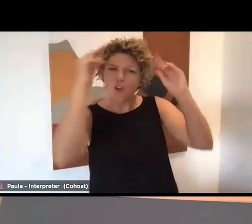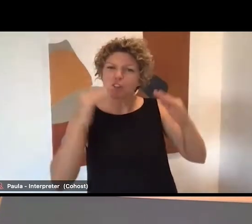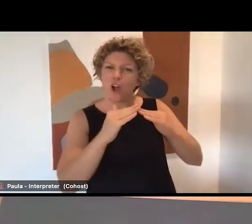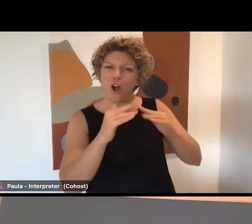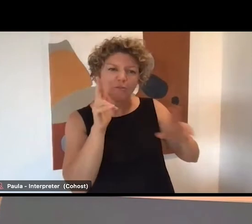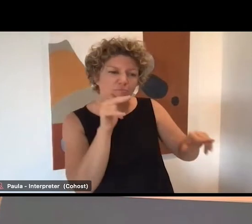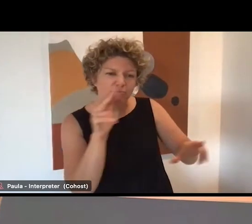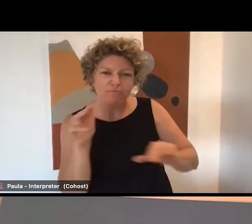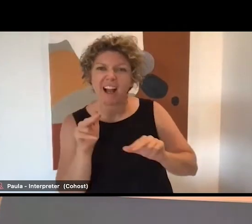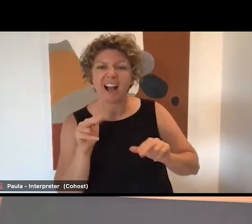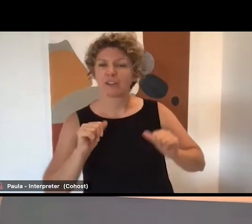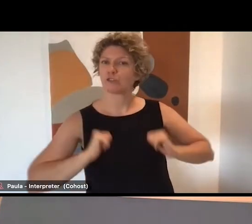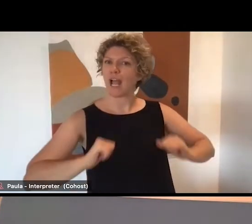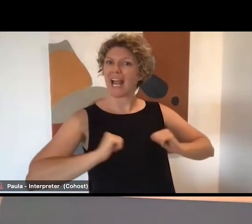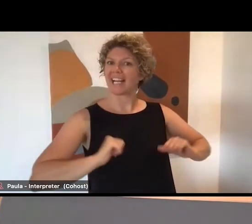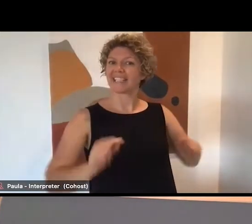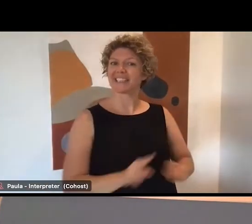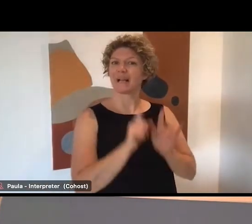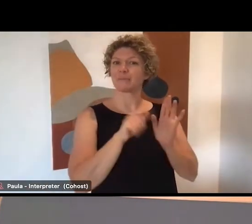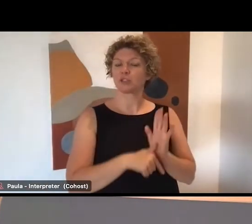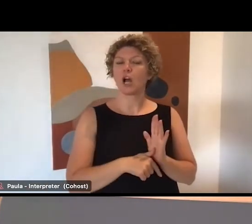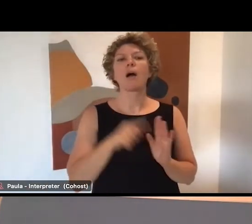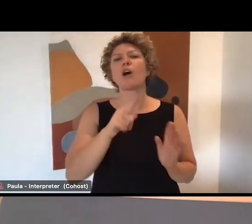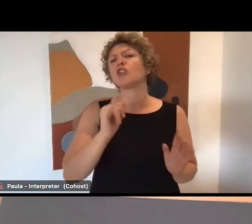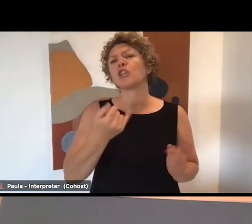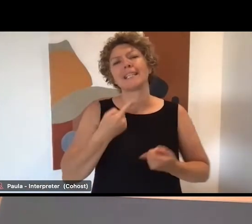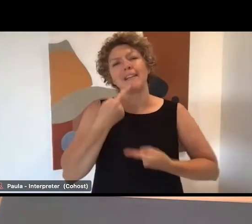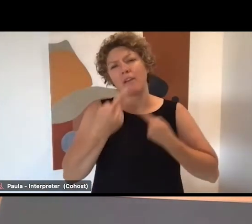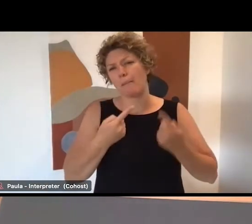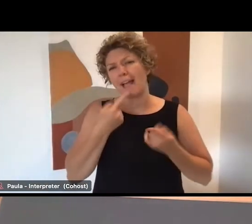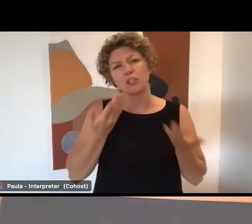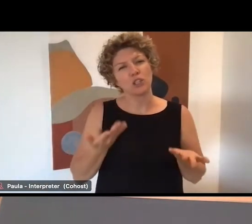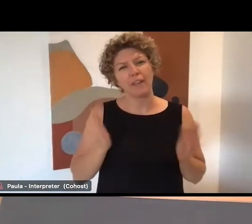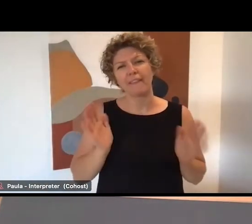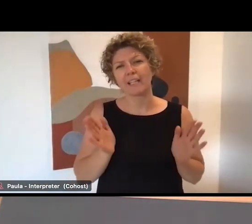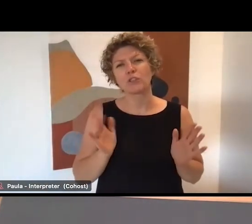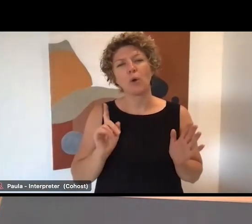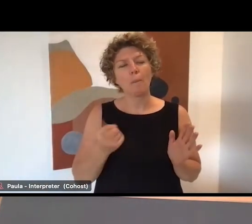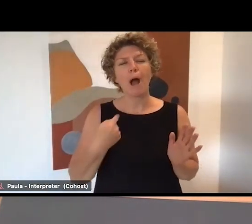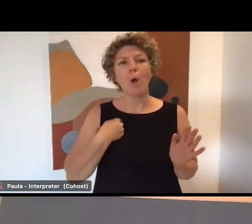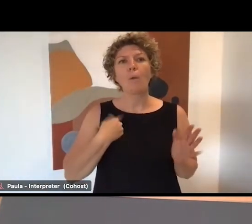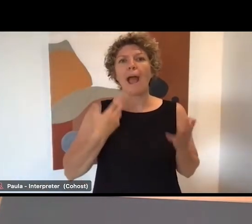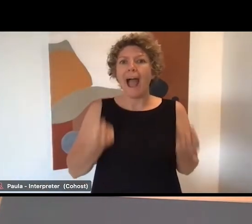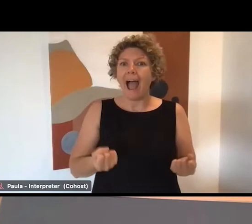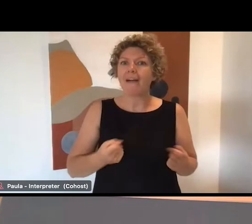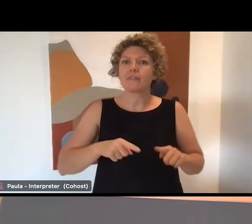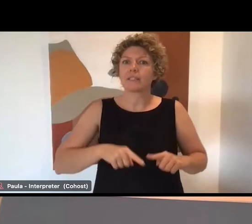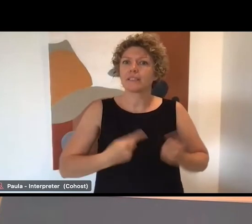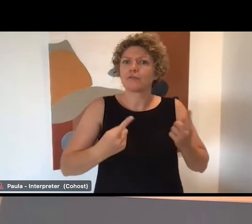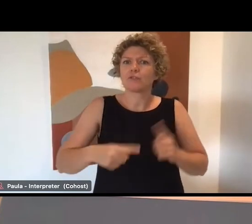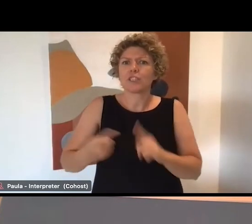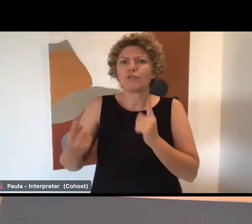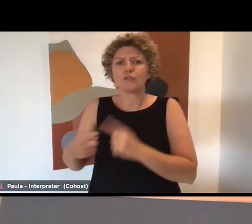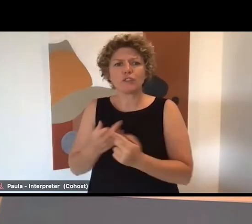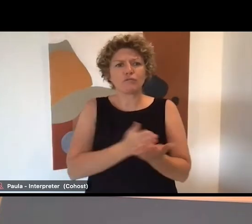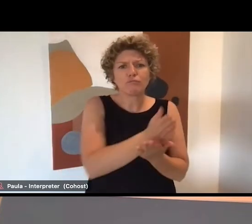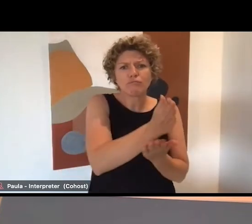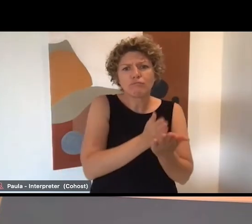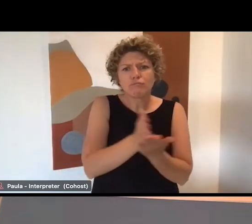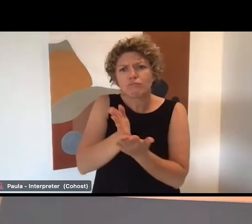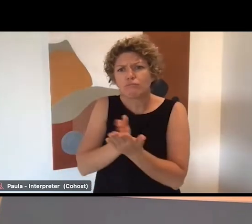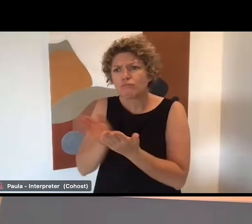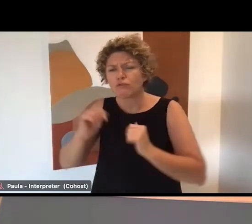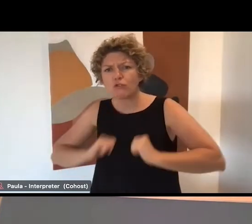interesting pilots. It is for information only, but it demonstrates the breadth of work that the department is doing to help the